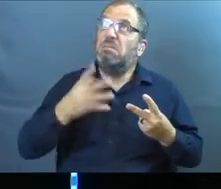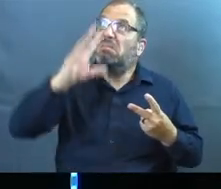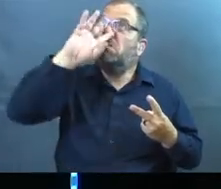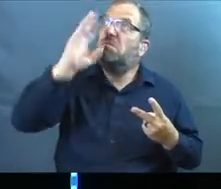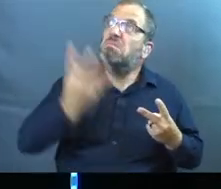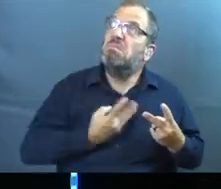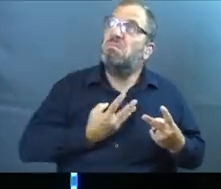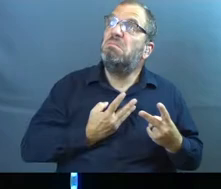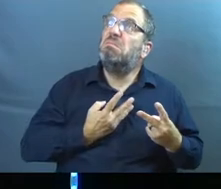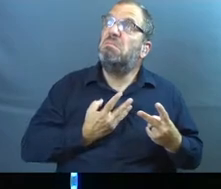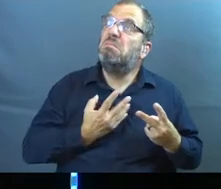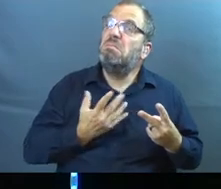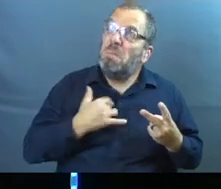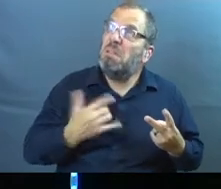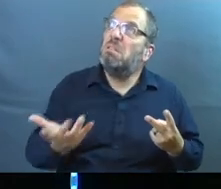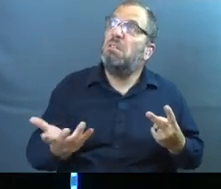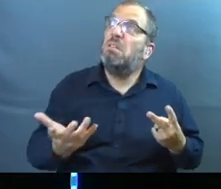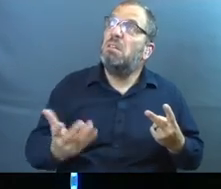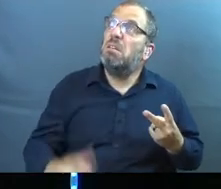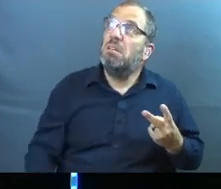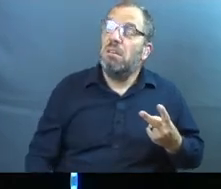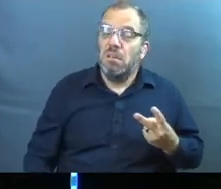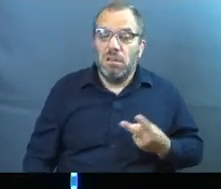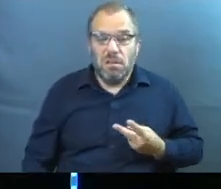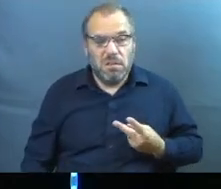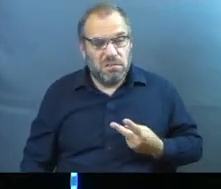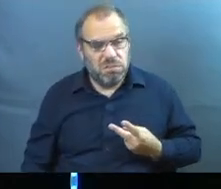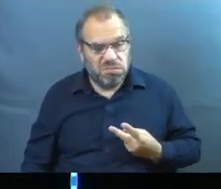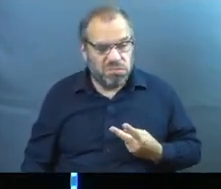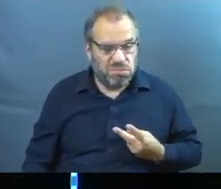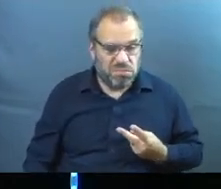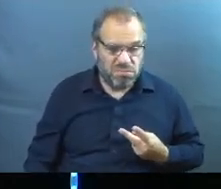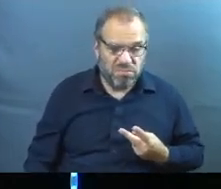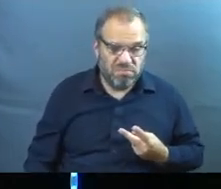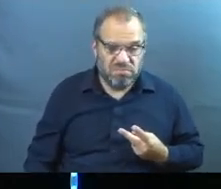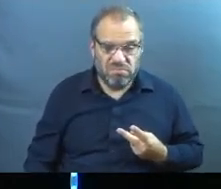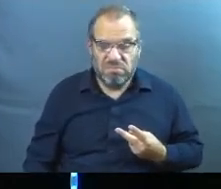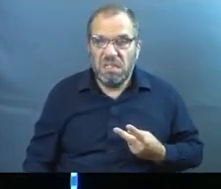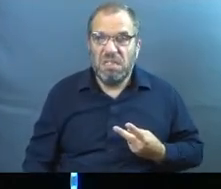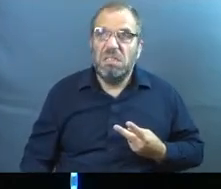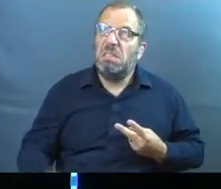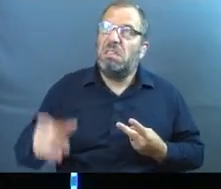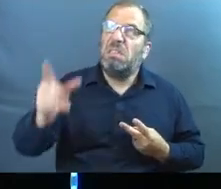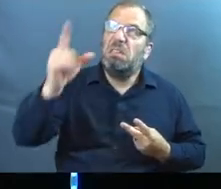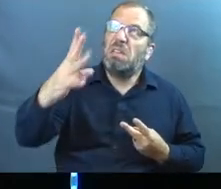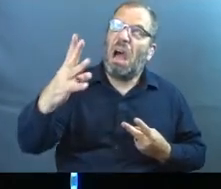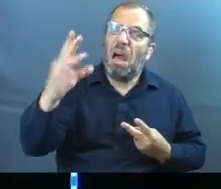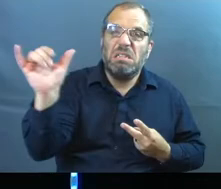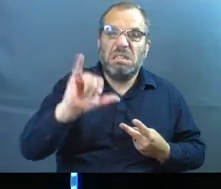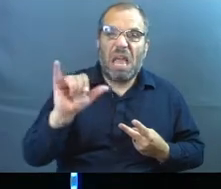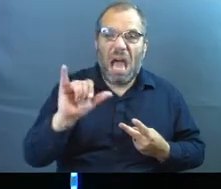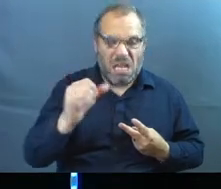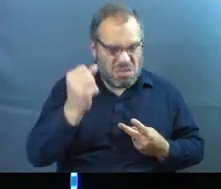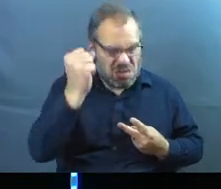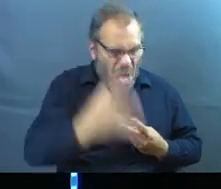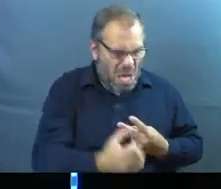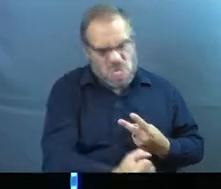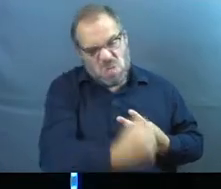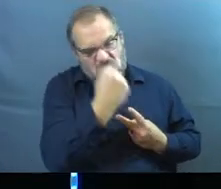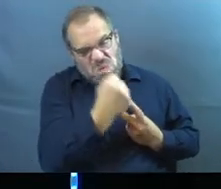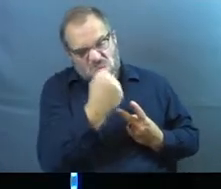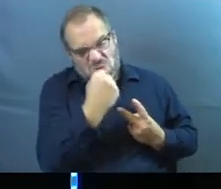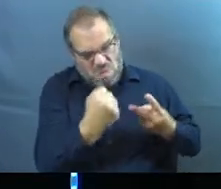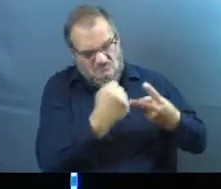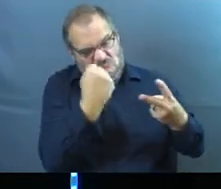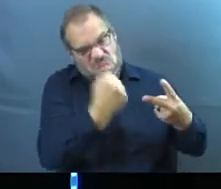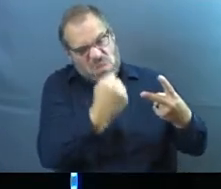kind of turned her back or his back on her. He's like, yeah, she thinks God's got her. She's like, God has his fist against me. God has taken away